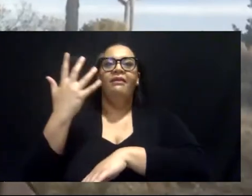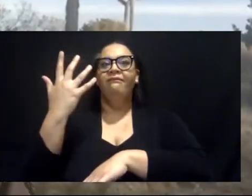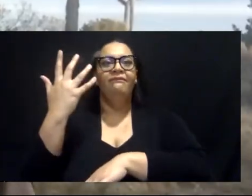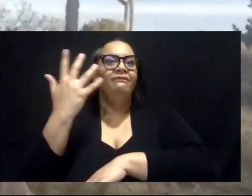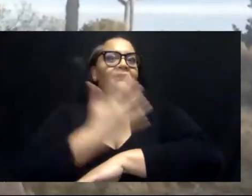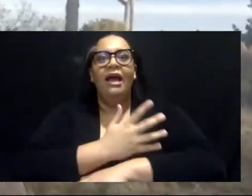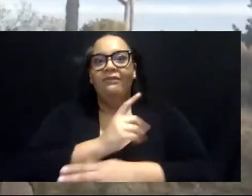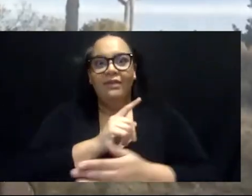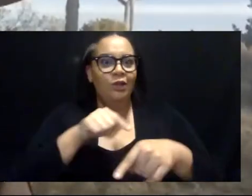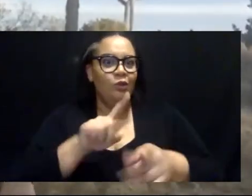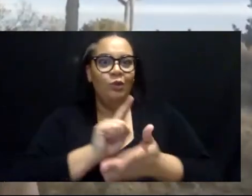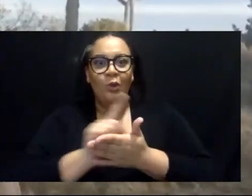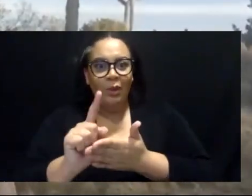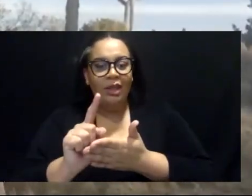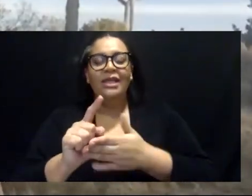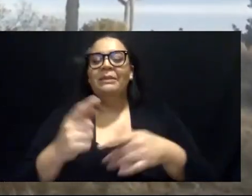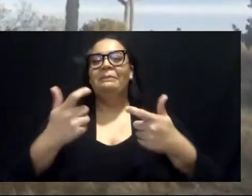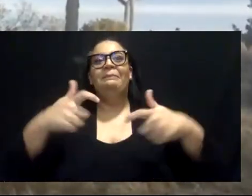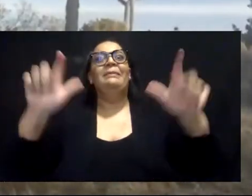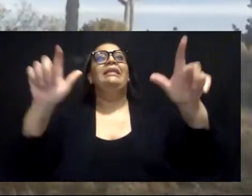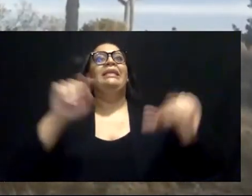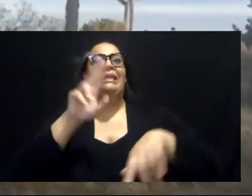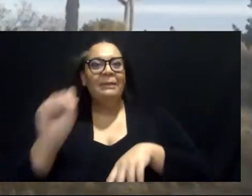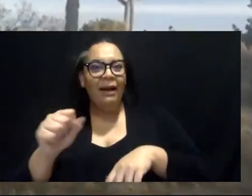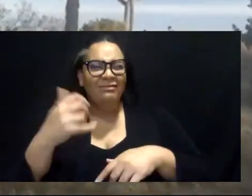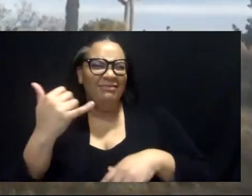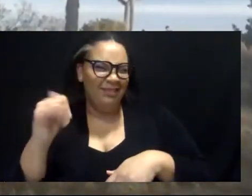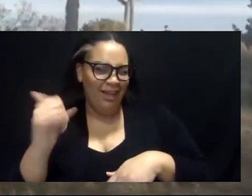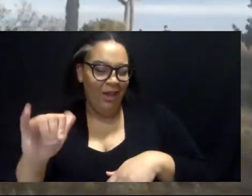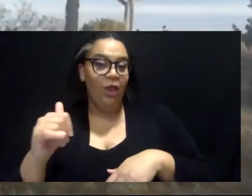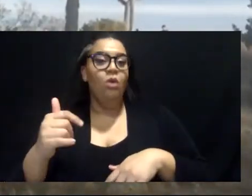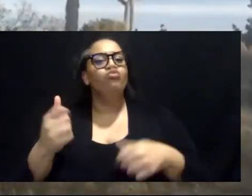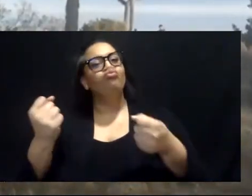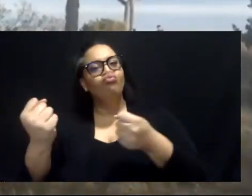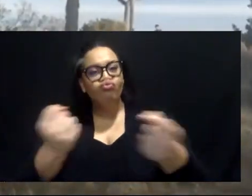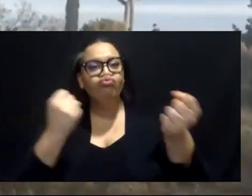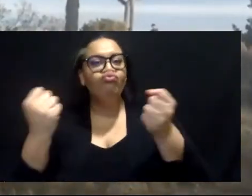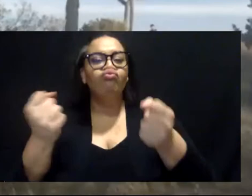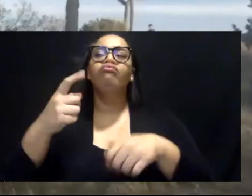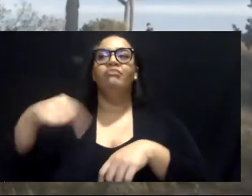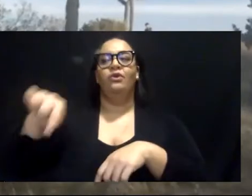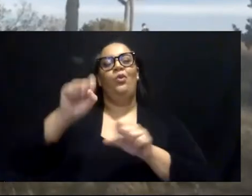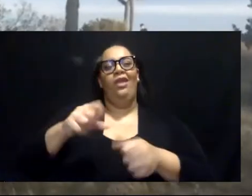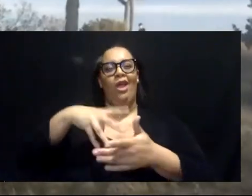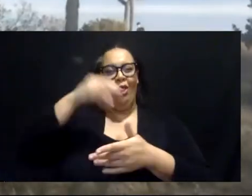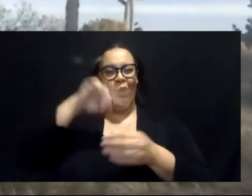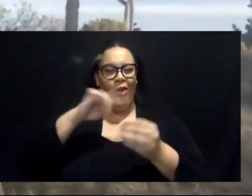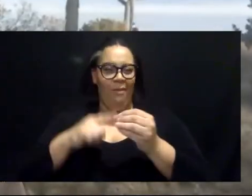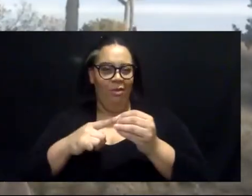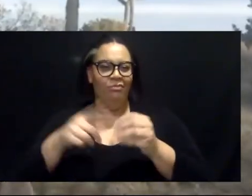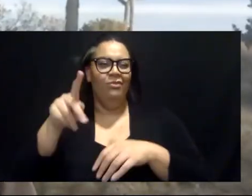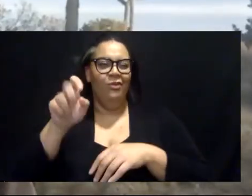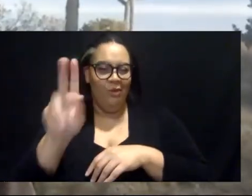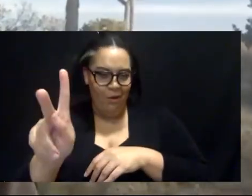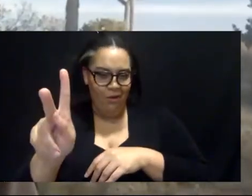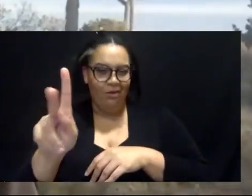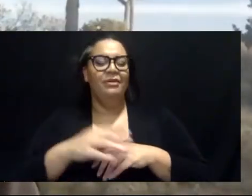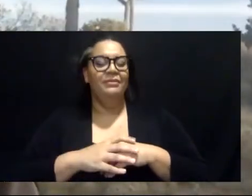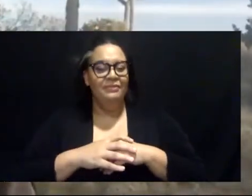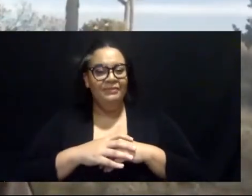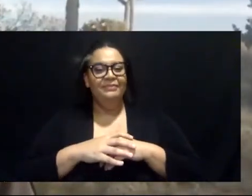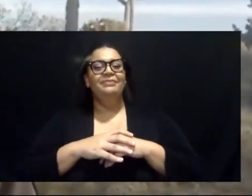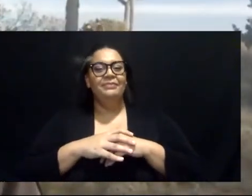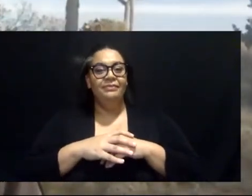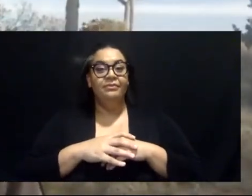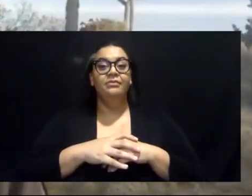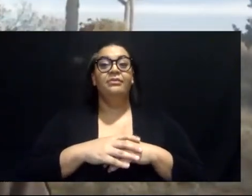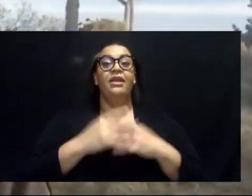bus and taking kids to different places in the park so they can they can learn about Joshua Tree National Park. This year, last